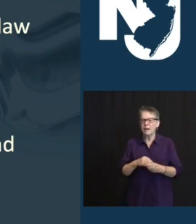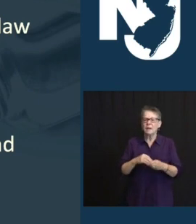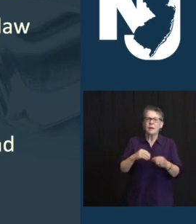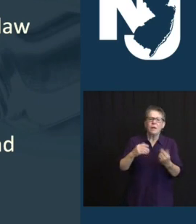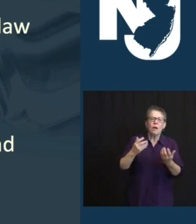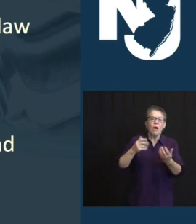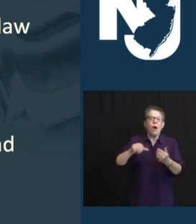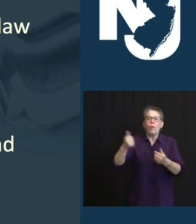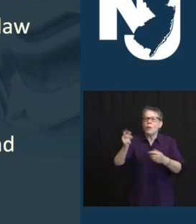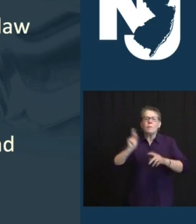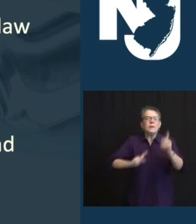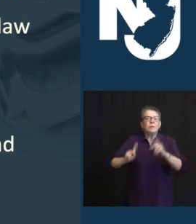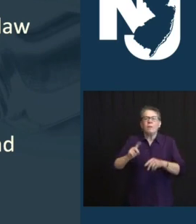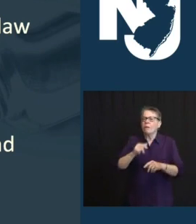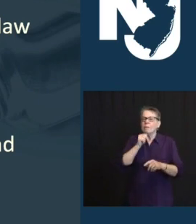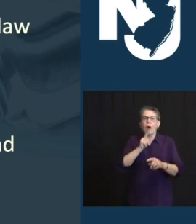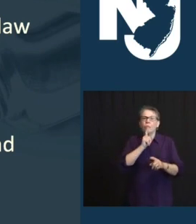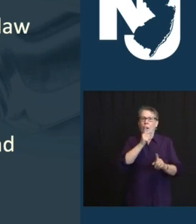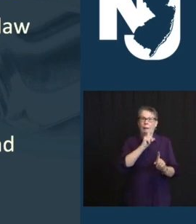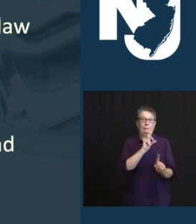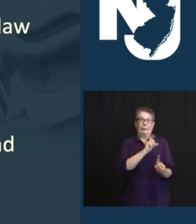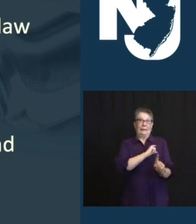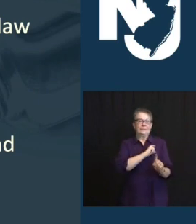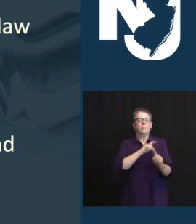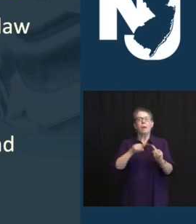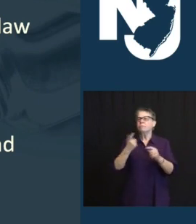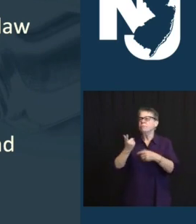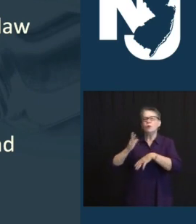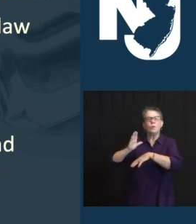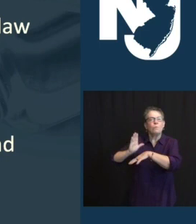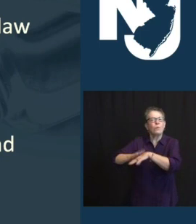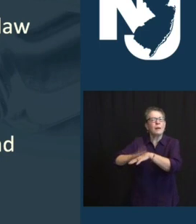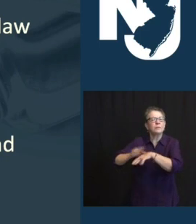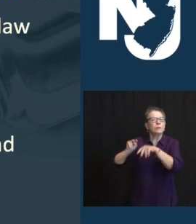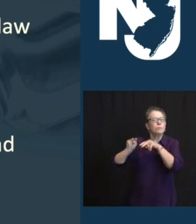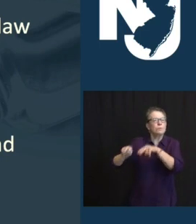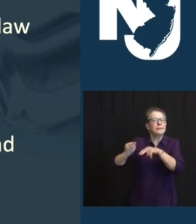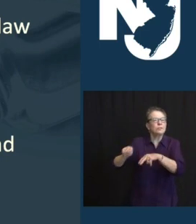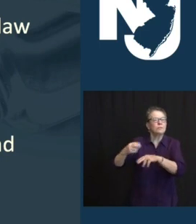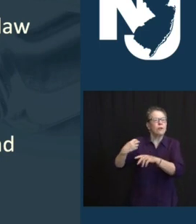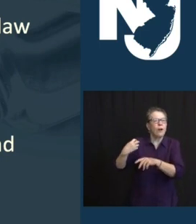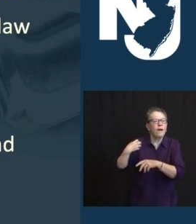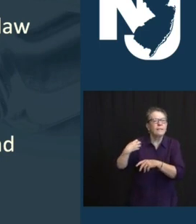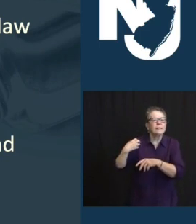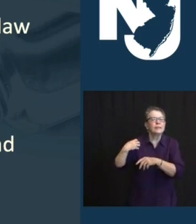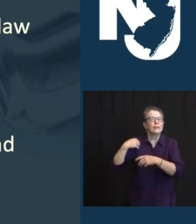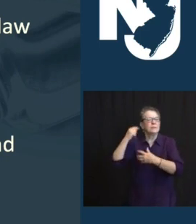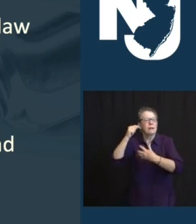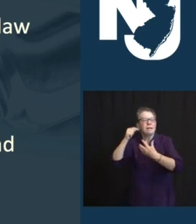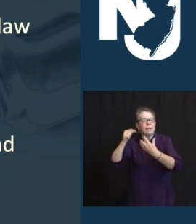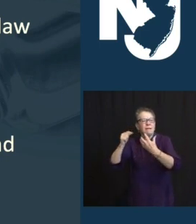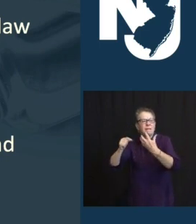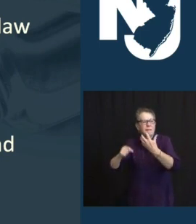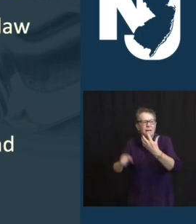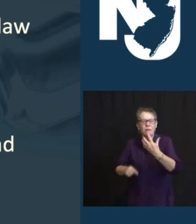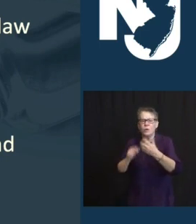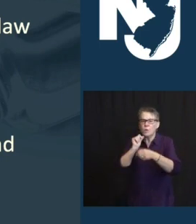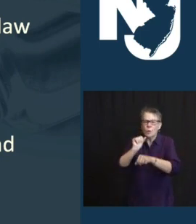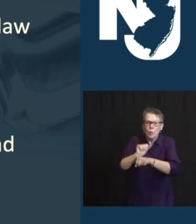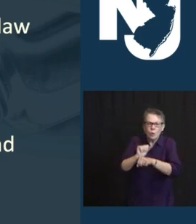OUR TRIBAL COMMUNITIES. BEGINNING ON MARCH 15TH, WE WILL ALSO BE EXPANDING TO MAKE PERSONS EXPERIENCING